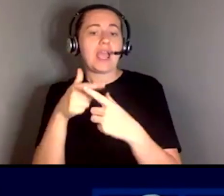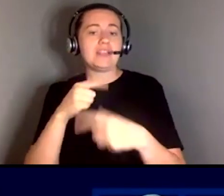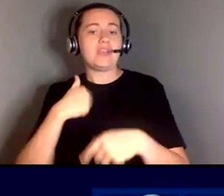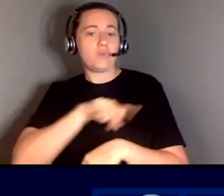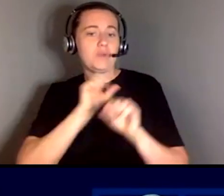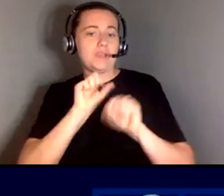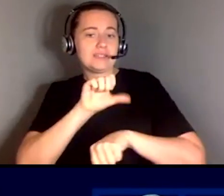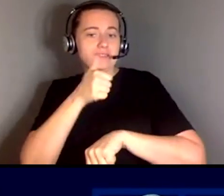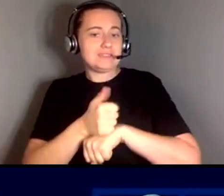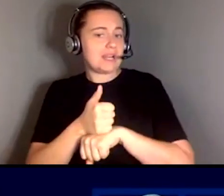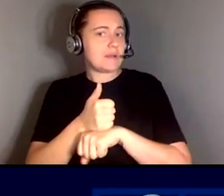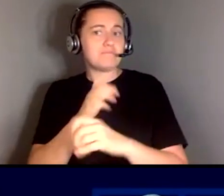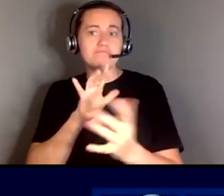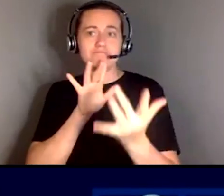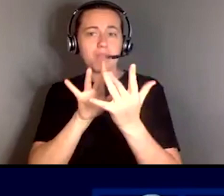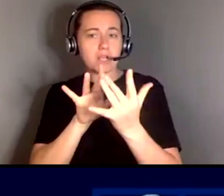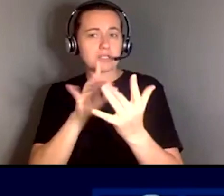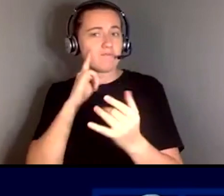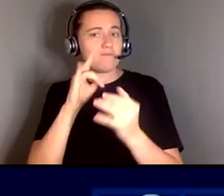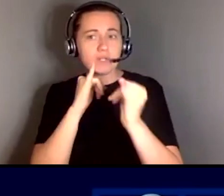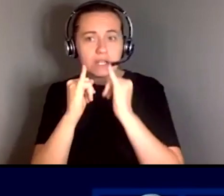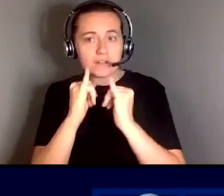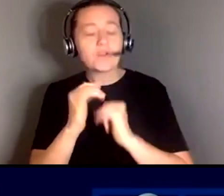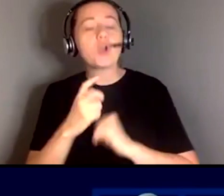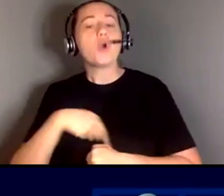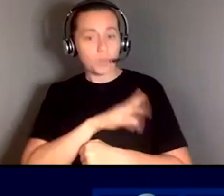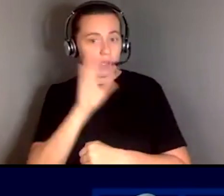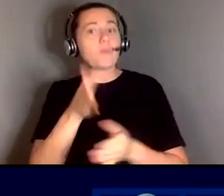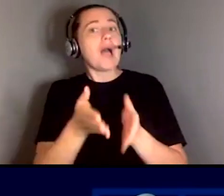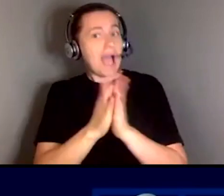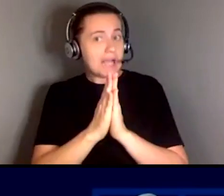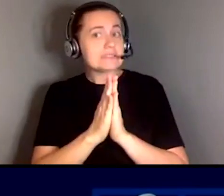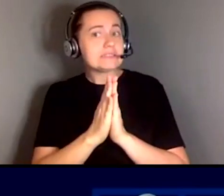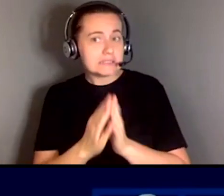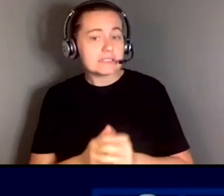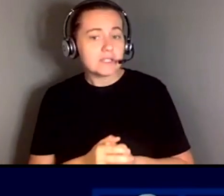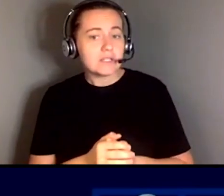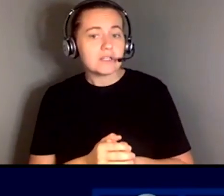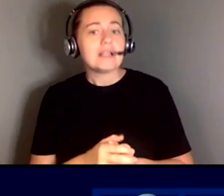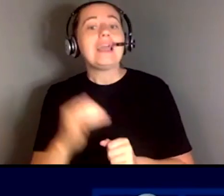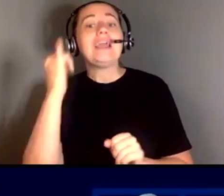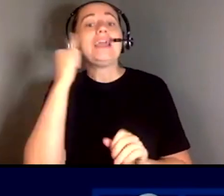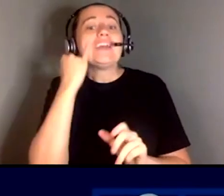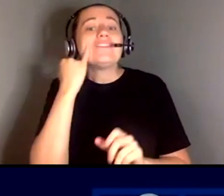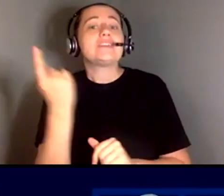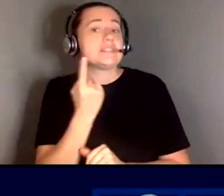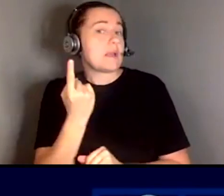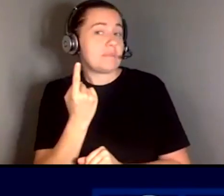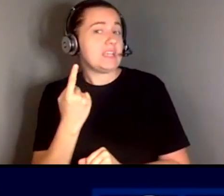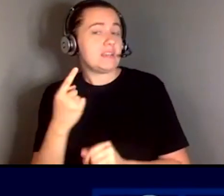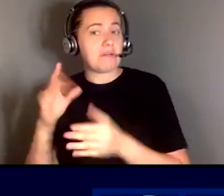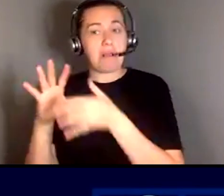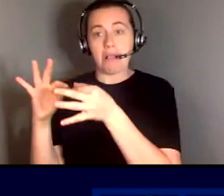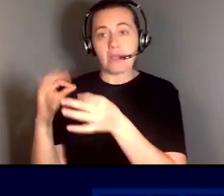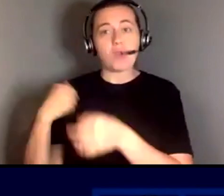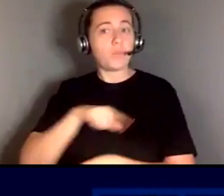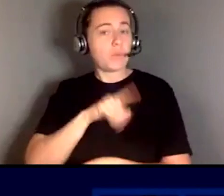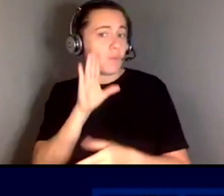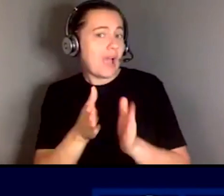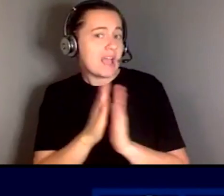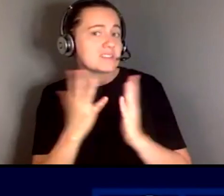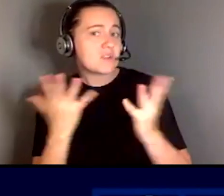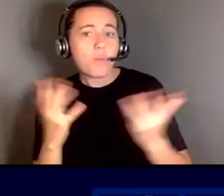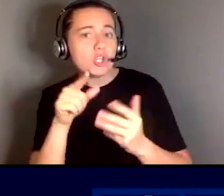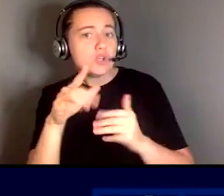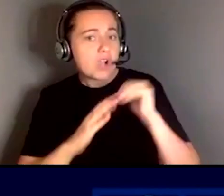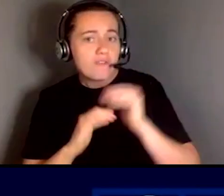of contact with them for an interview we will ask you know what do you if there is something noted we'll ask what are you comfortable with how would you like